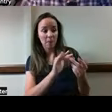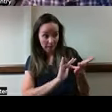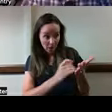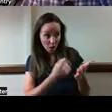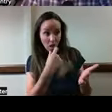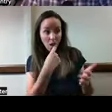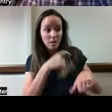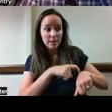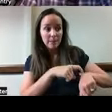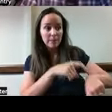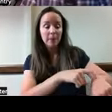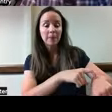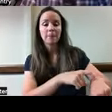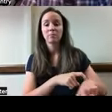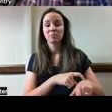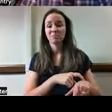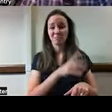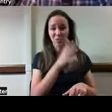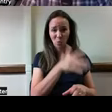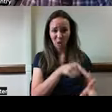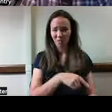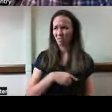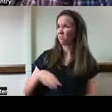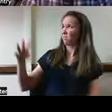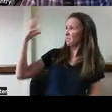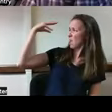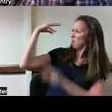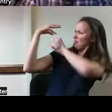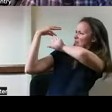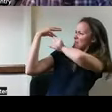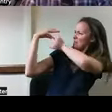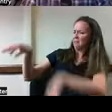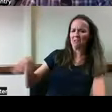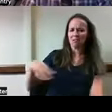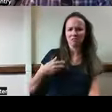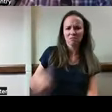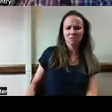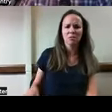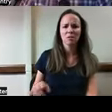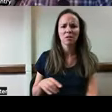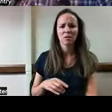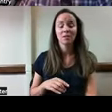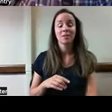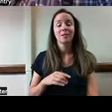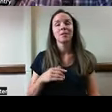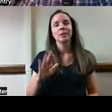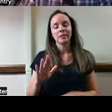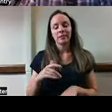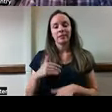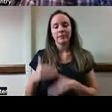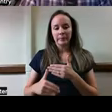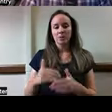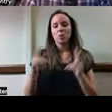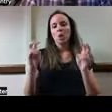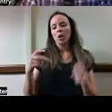As you might imagine, grandma wasn't having it. So over time, tools that we call passive